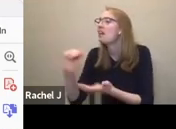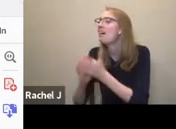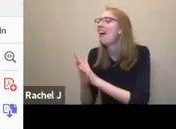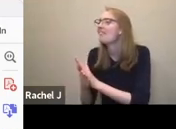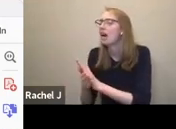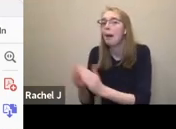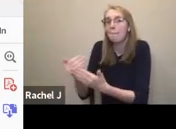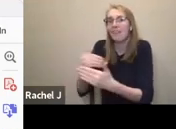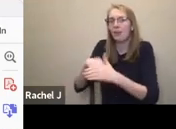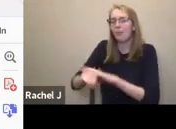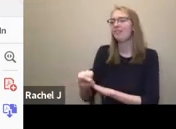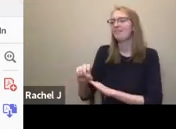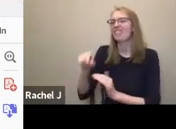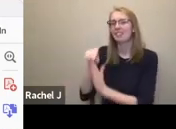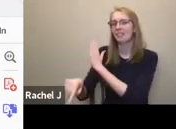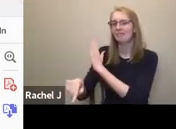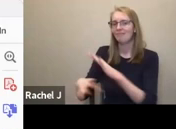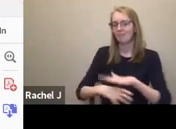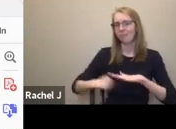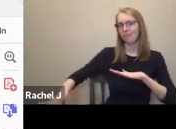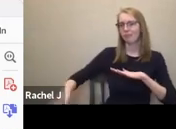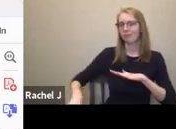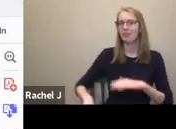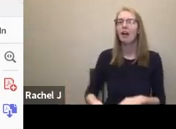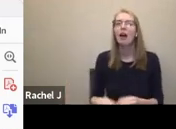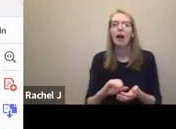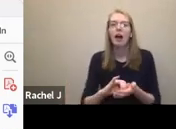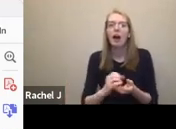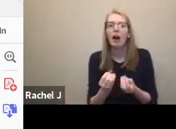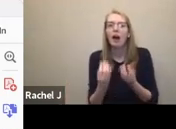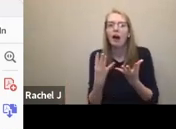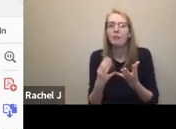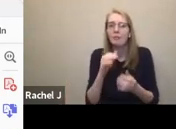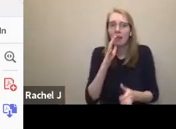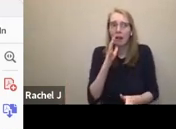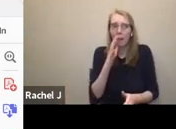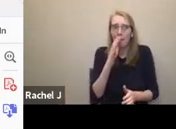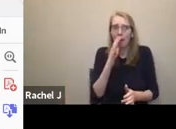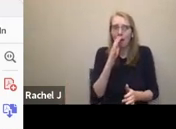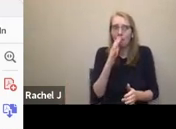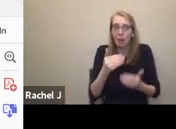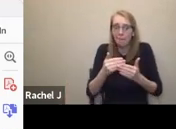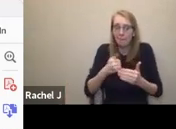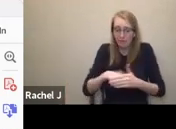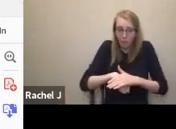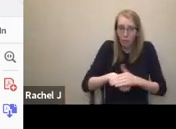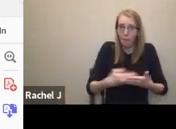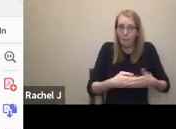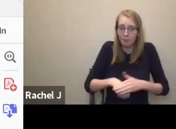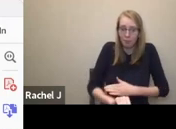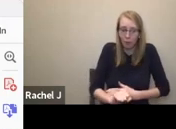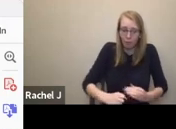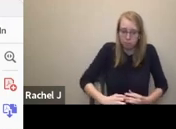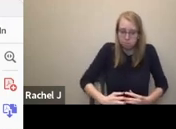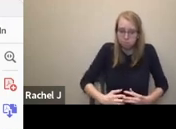mothers were offered a test to find out if your baby had downs or not when your baby was still being developed? This